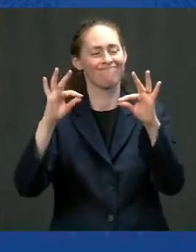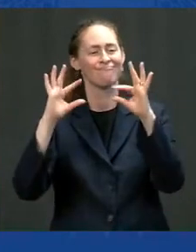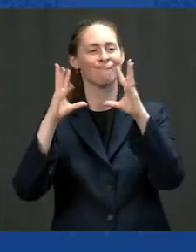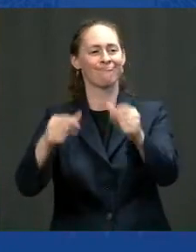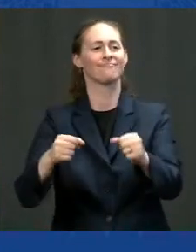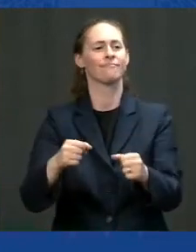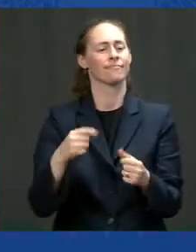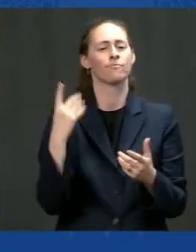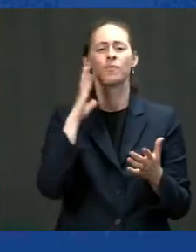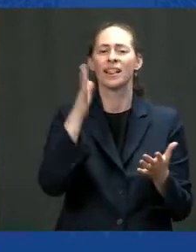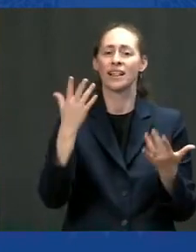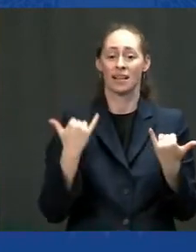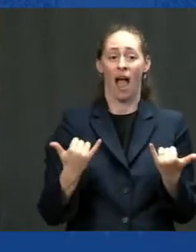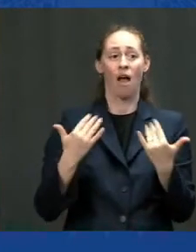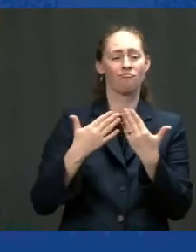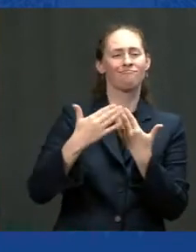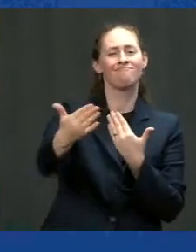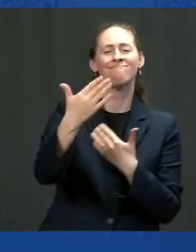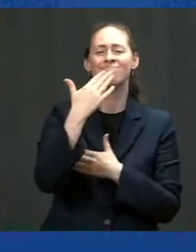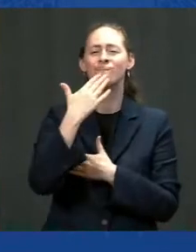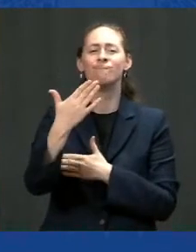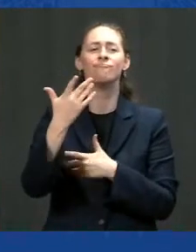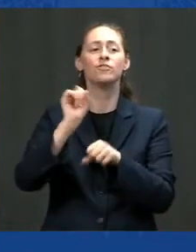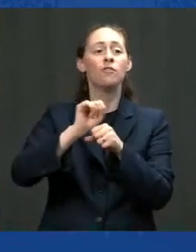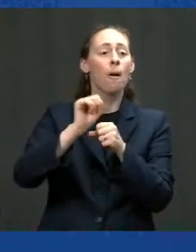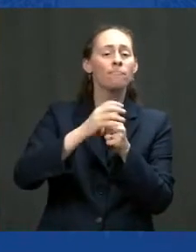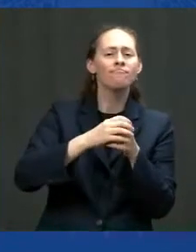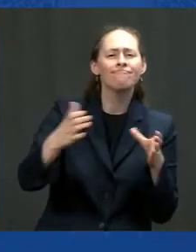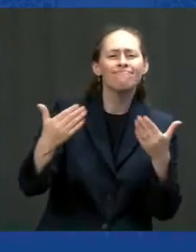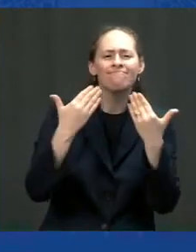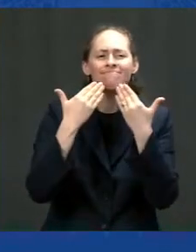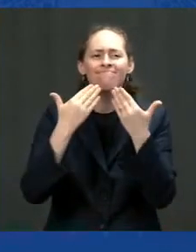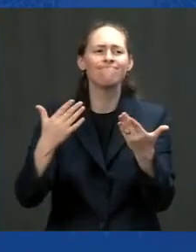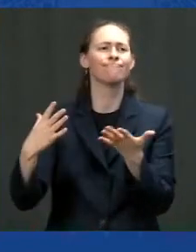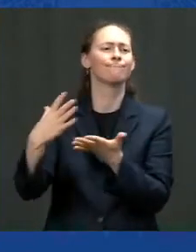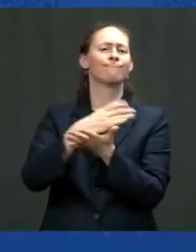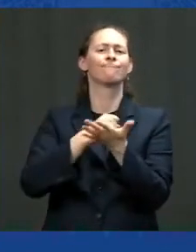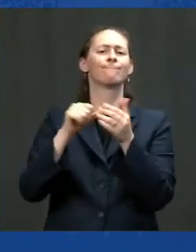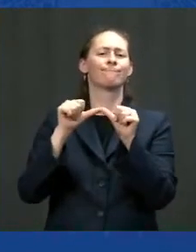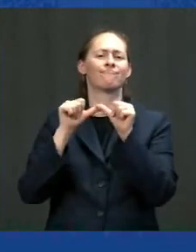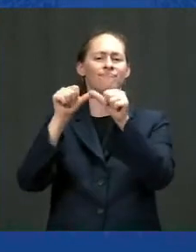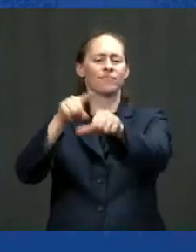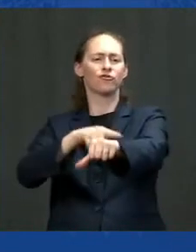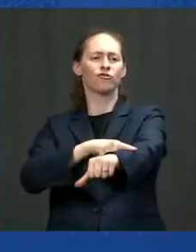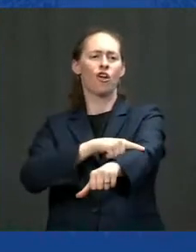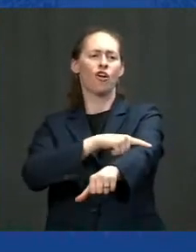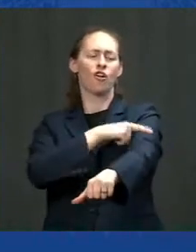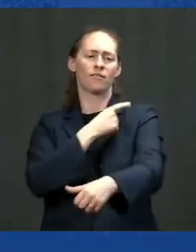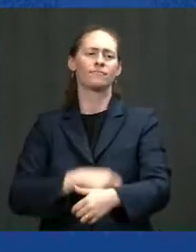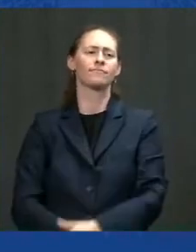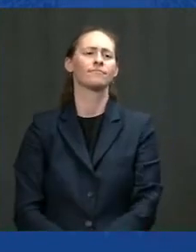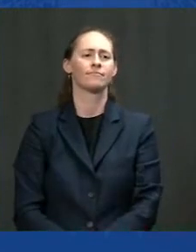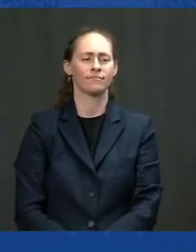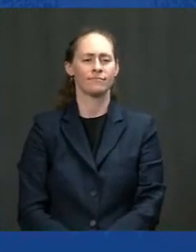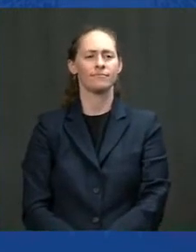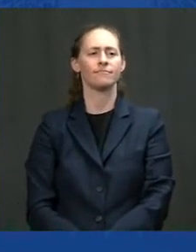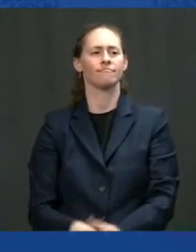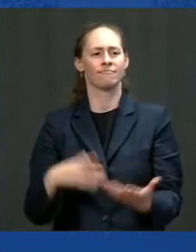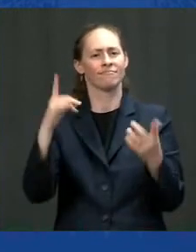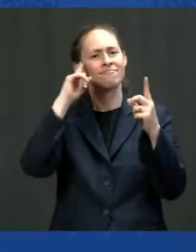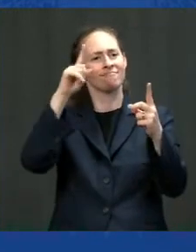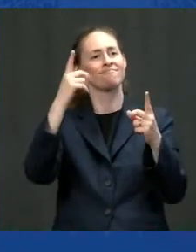with good jobs, long-term employment, the ability for America to once again reassert its role